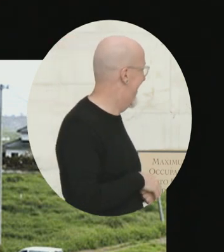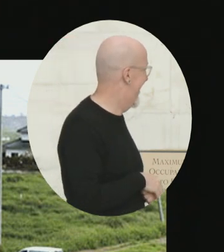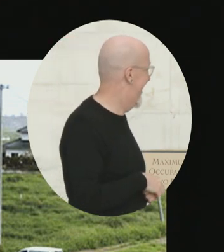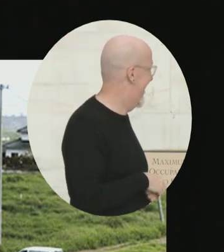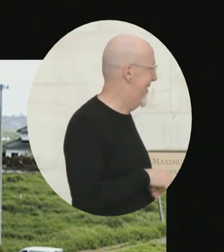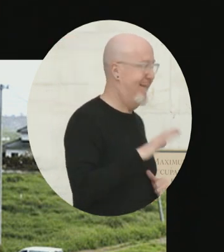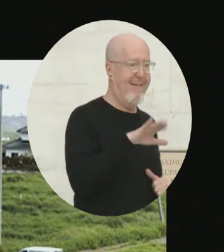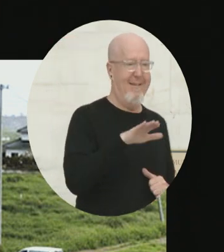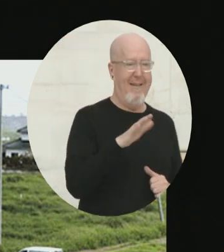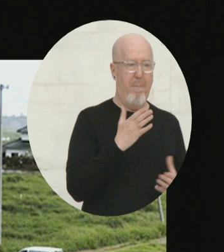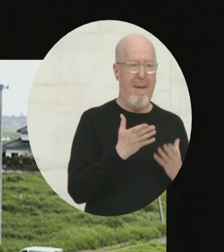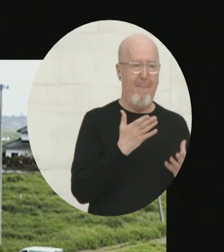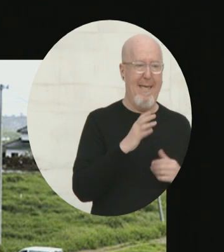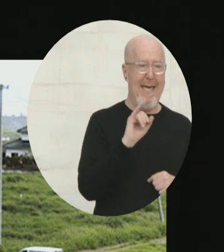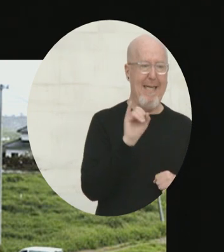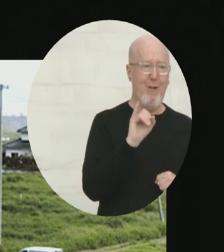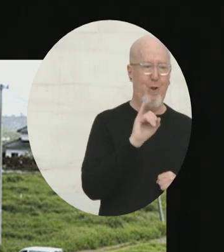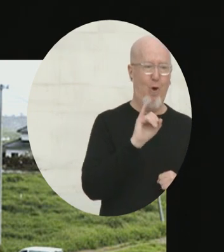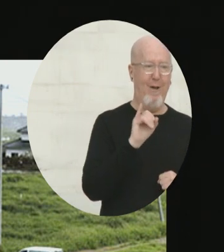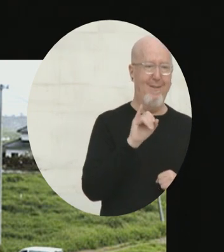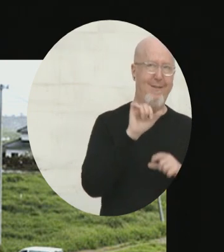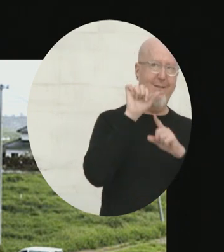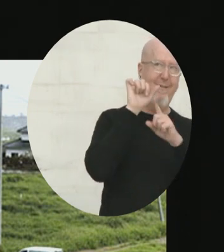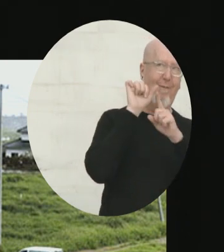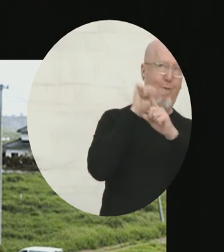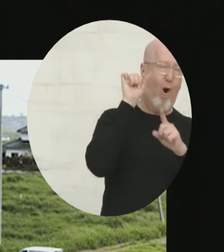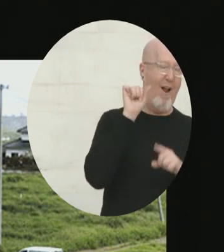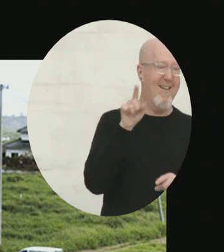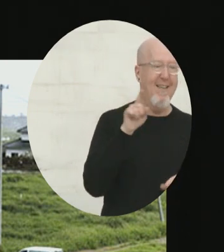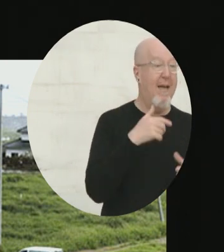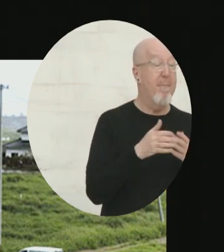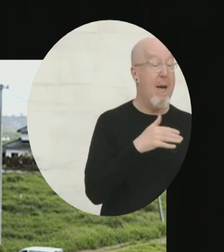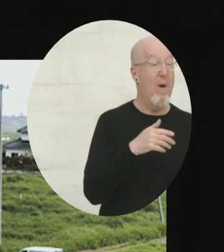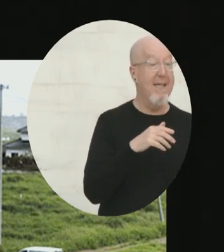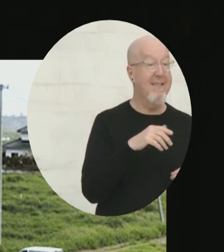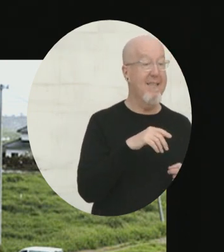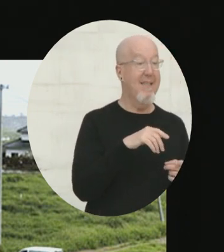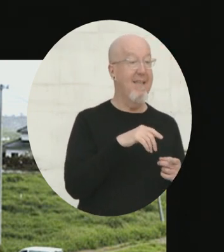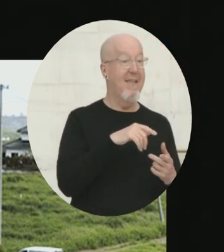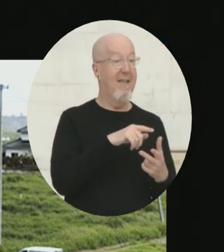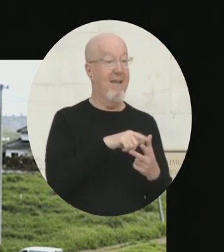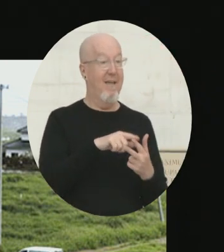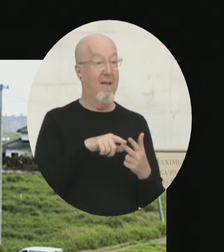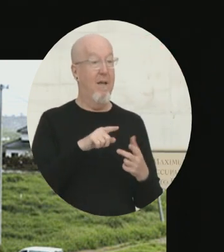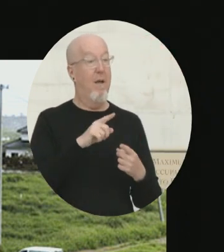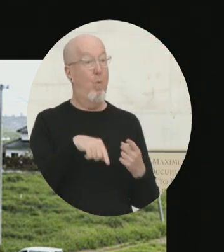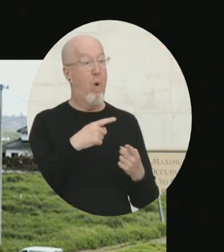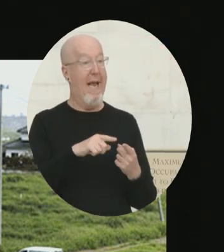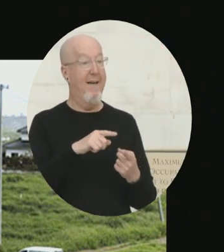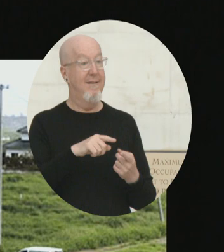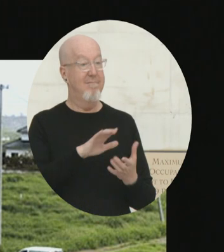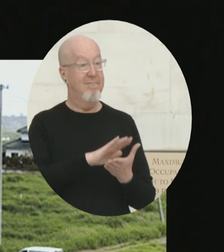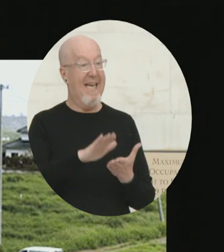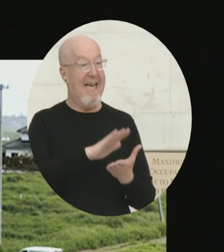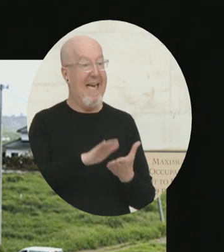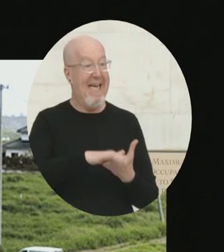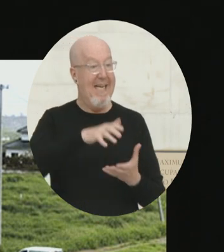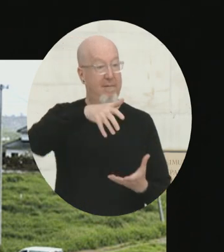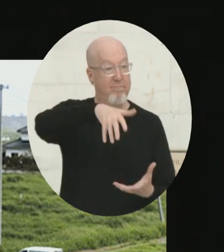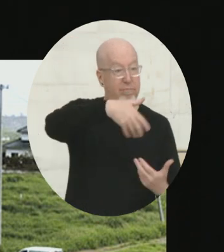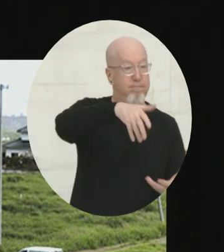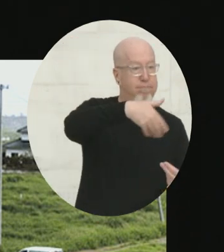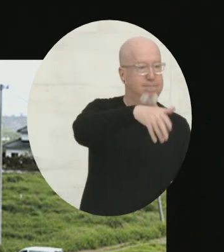Maybe insurance fraud, but that's a different discussion. But we see in these communities that as debris is being removed, we don't really know.